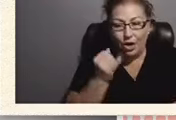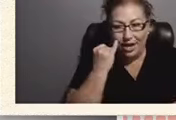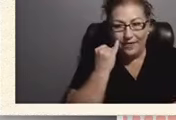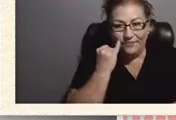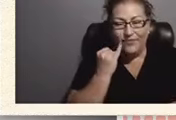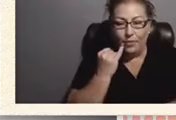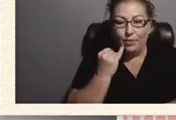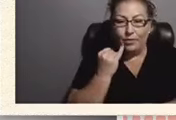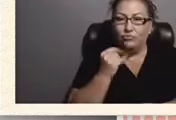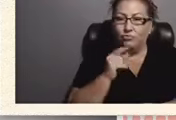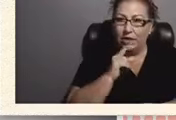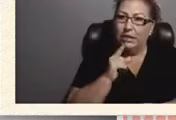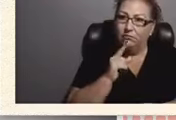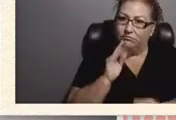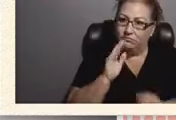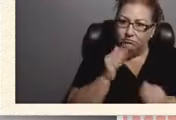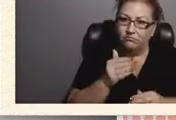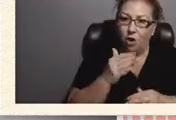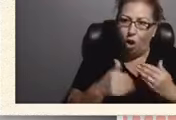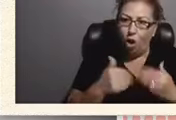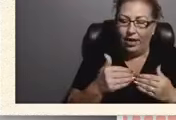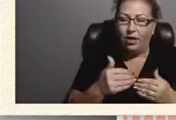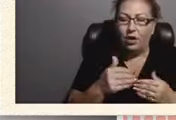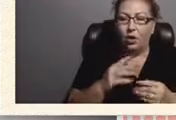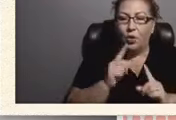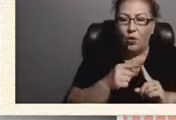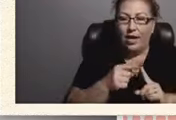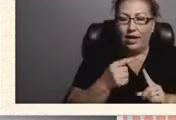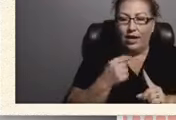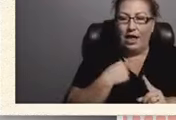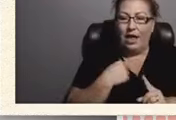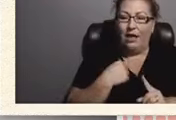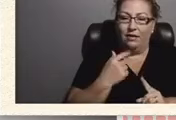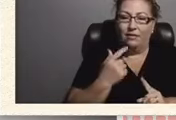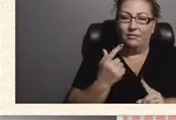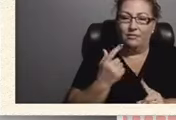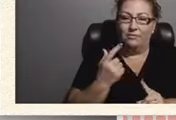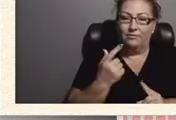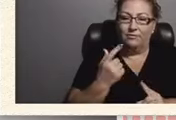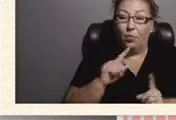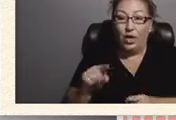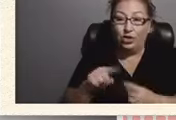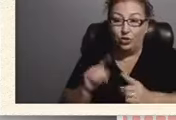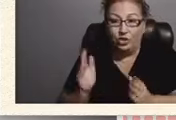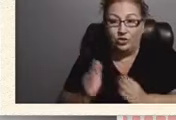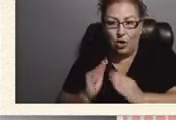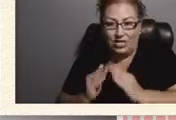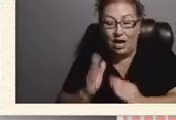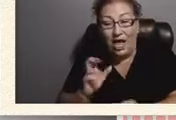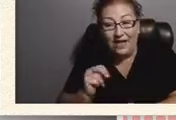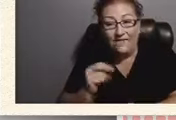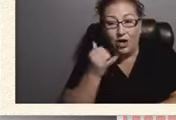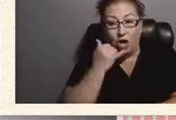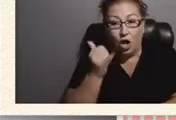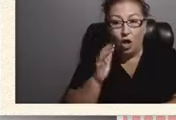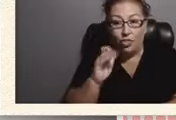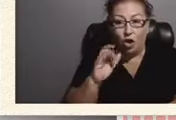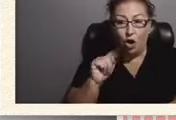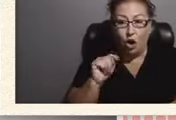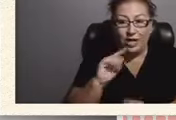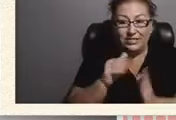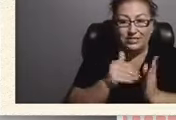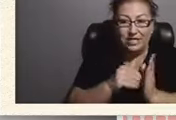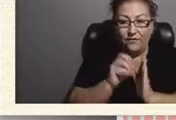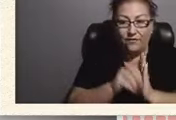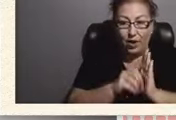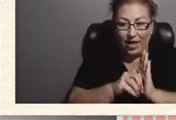right when right i went up to the middle town i even called the card center of orlando and they just started